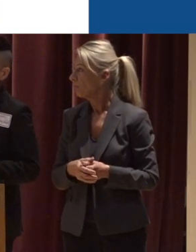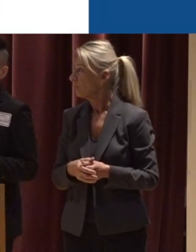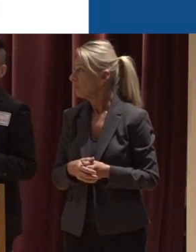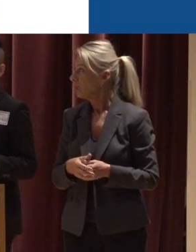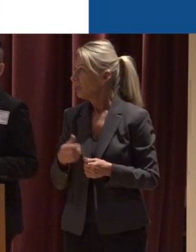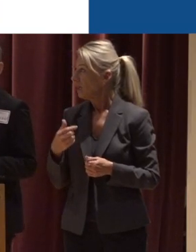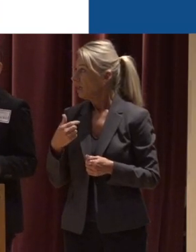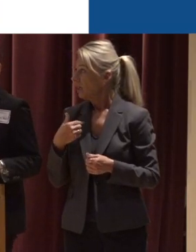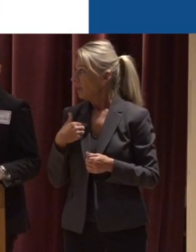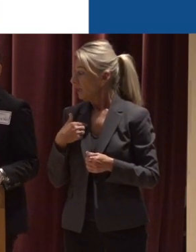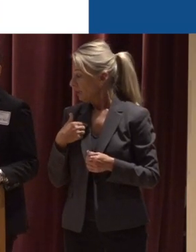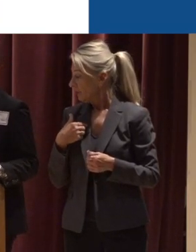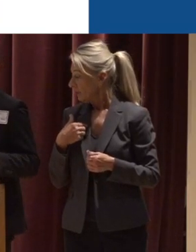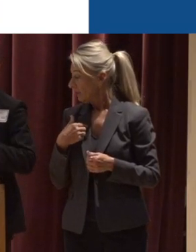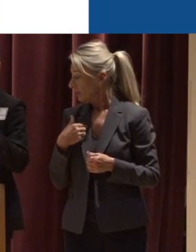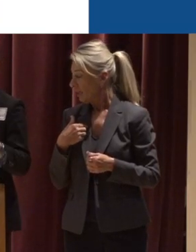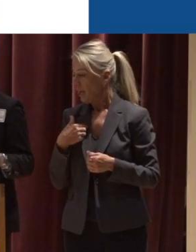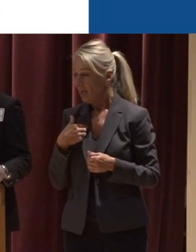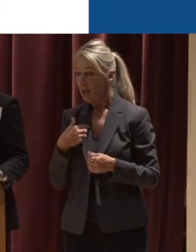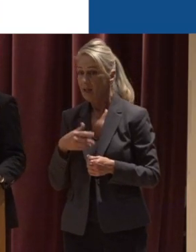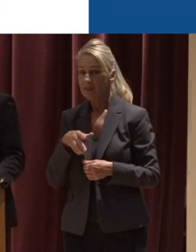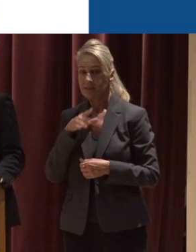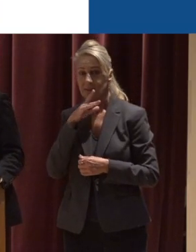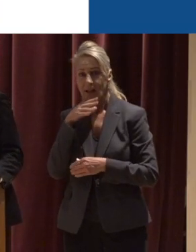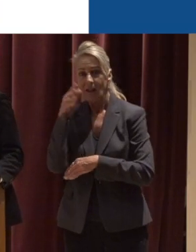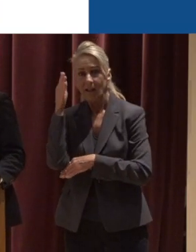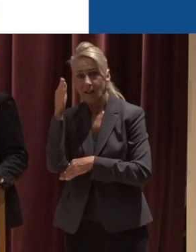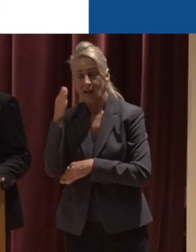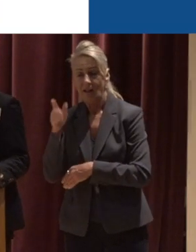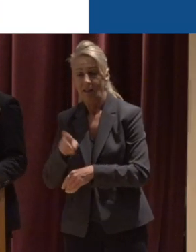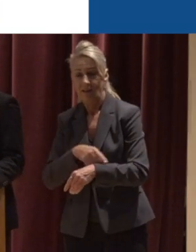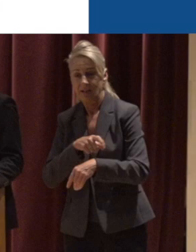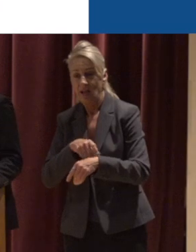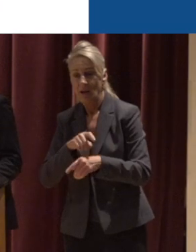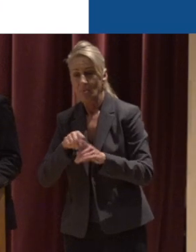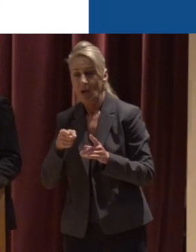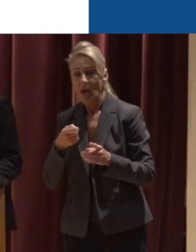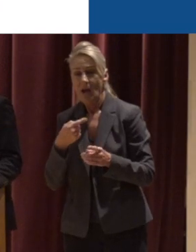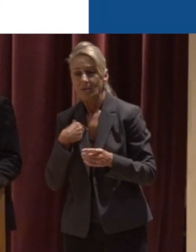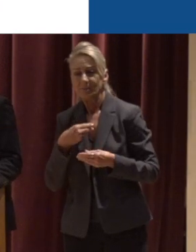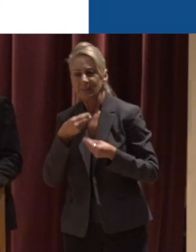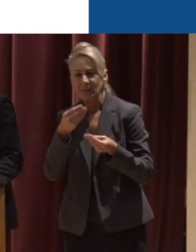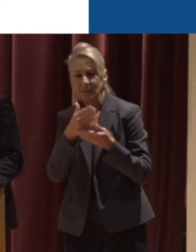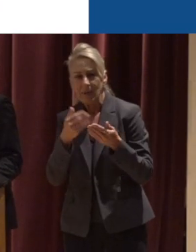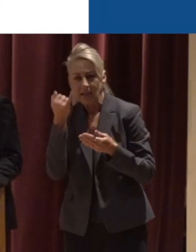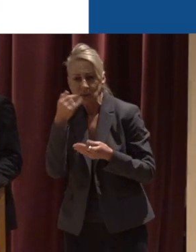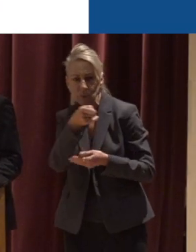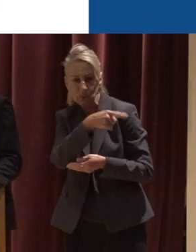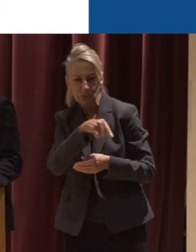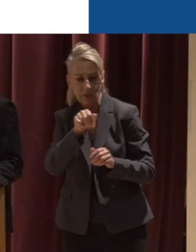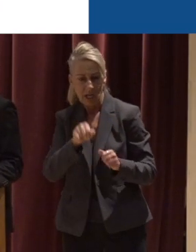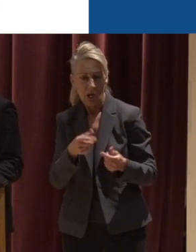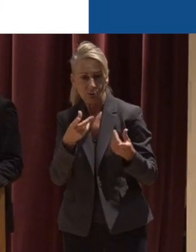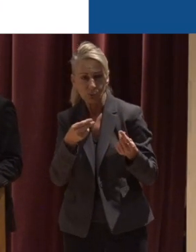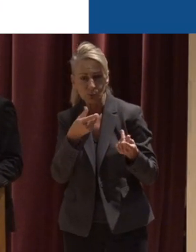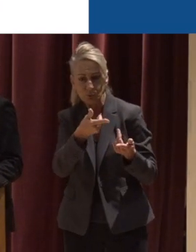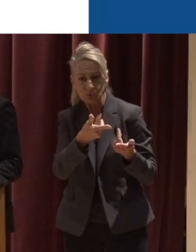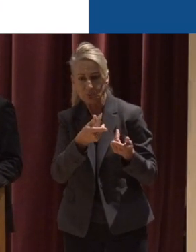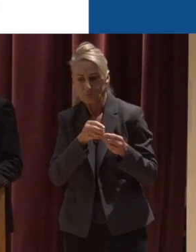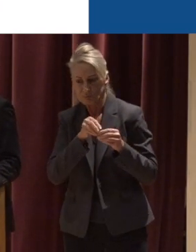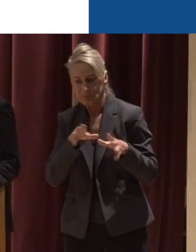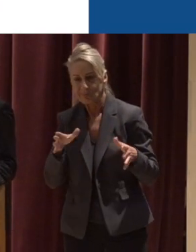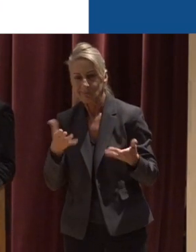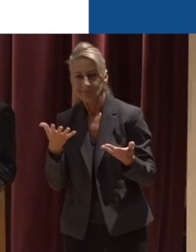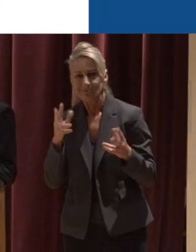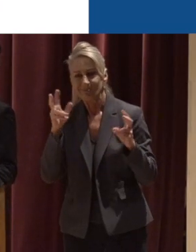So I'm going to leave you kind of You know, I'm saying a lot But I want to leave you with some things That you can do on your own And you can carry forward Pay